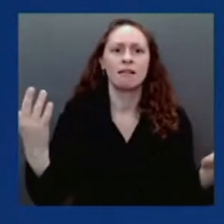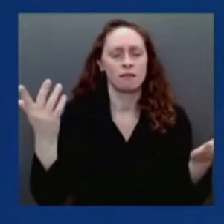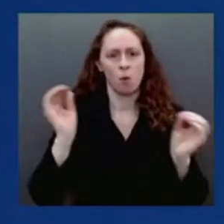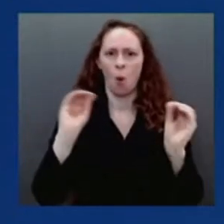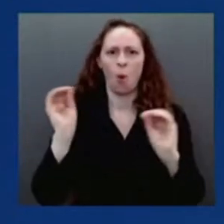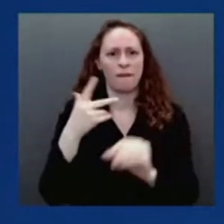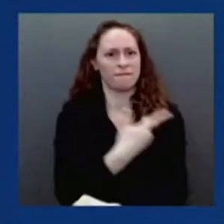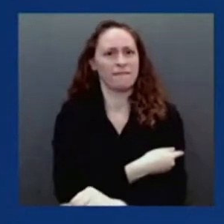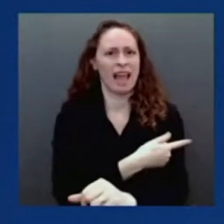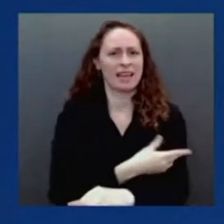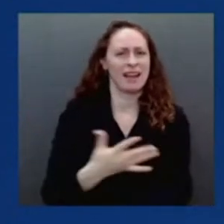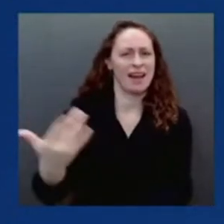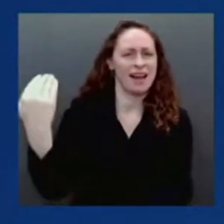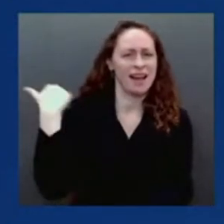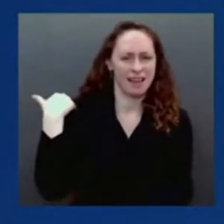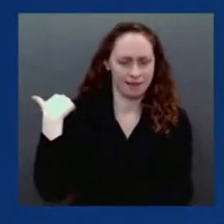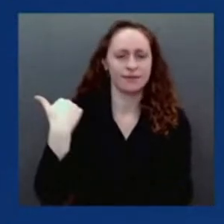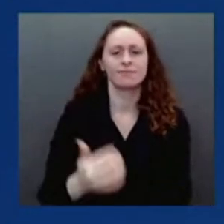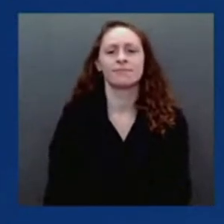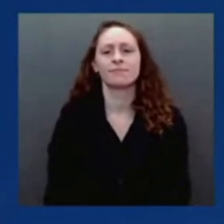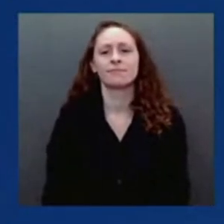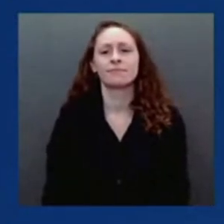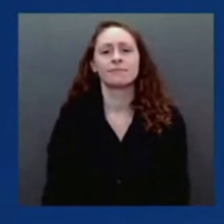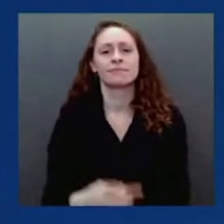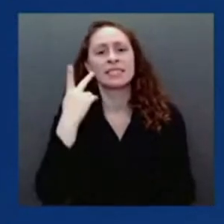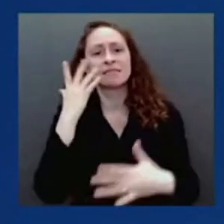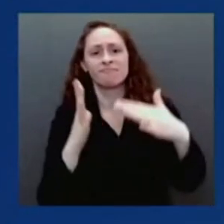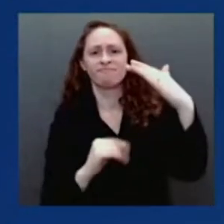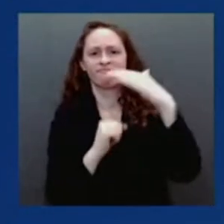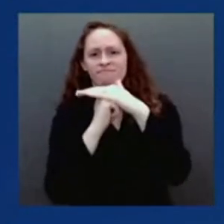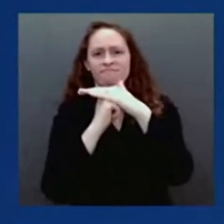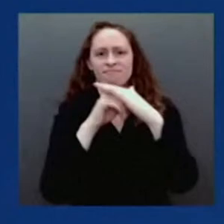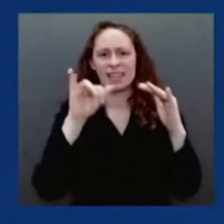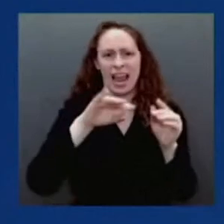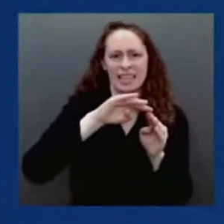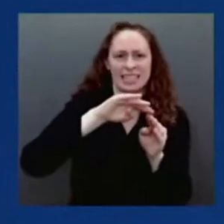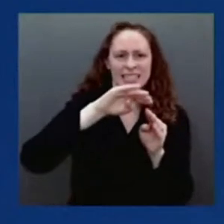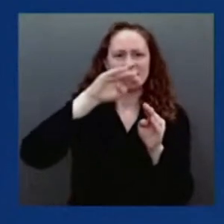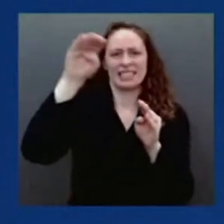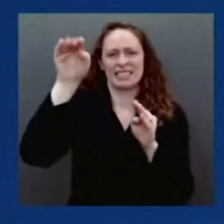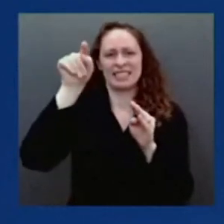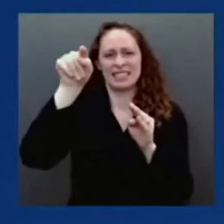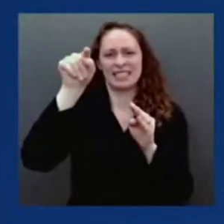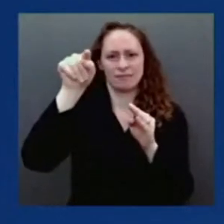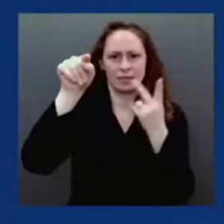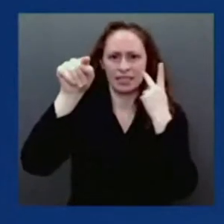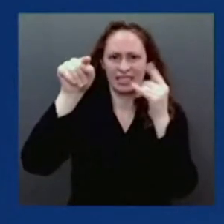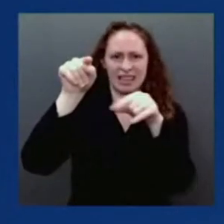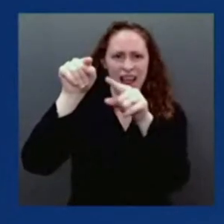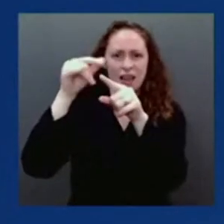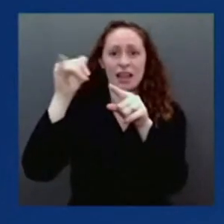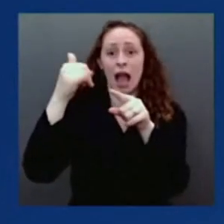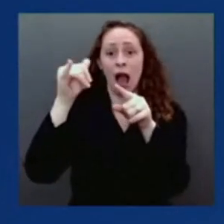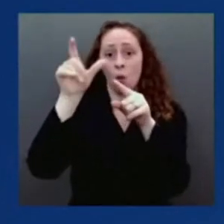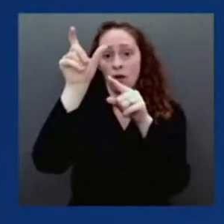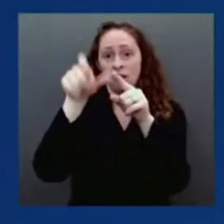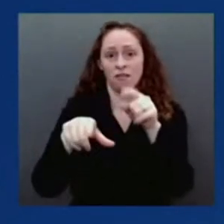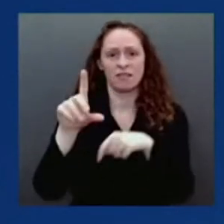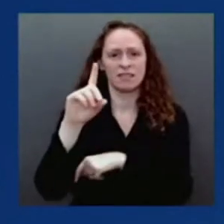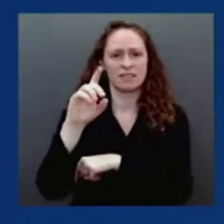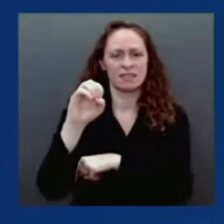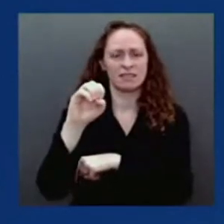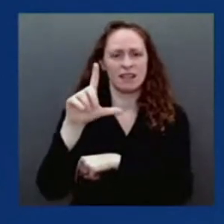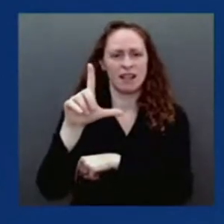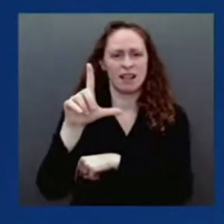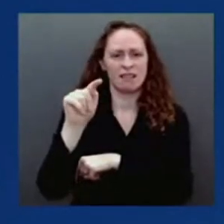Delta variant was dominant, is in yellow shaded area, when nearly 50 percent of the country had been vaccinated with a primary series.